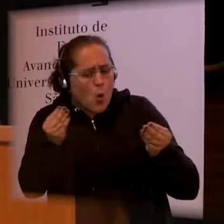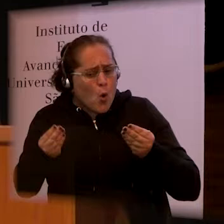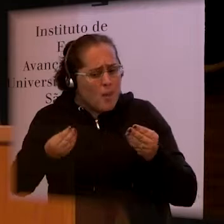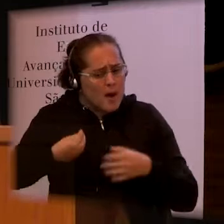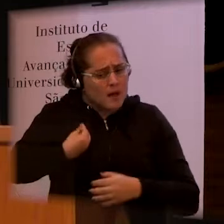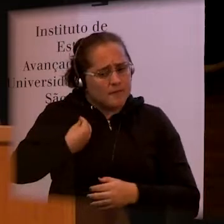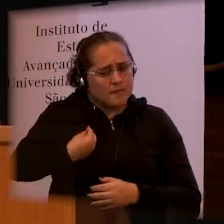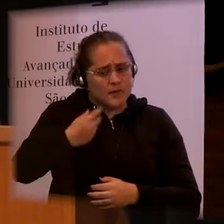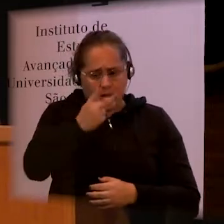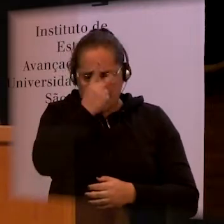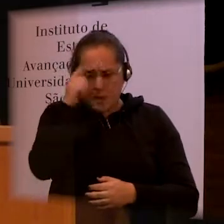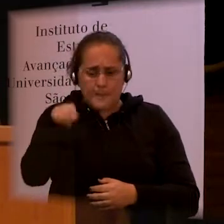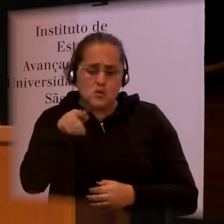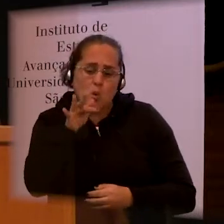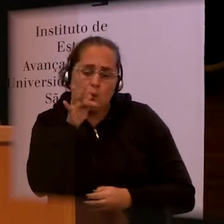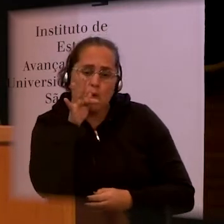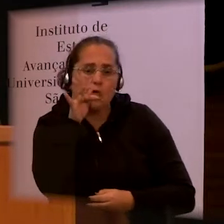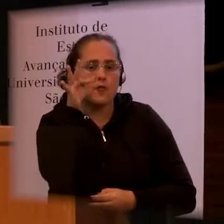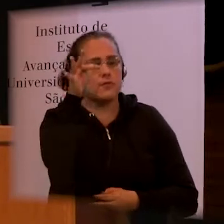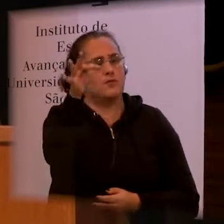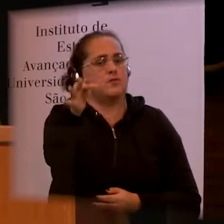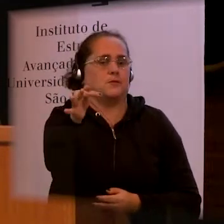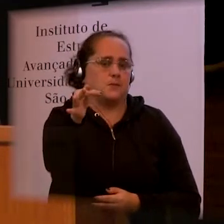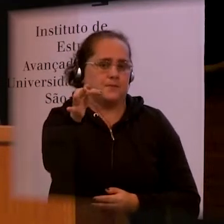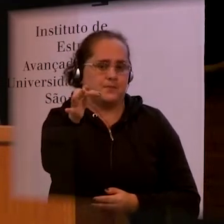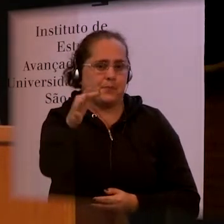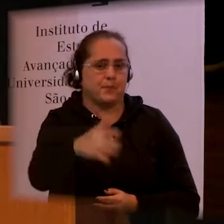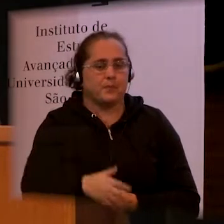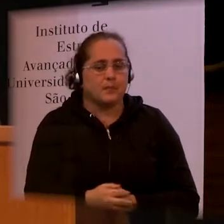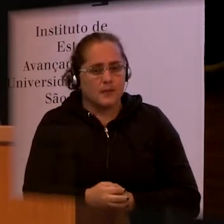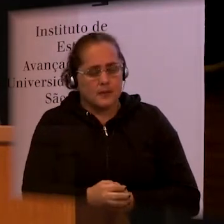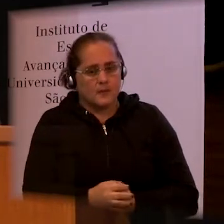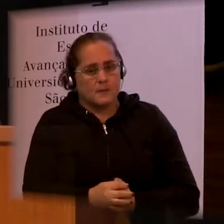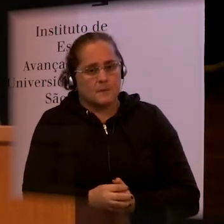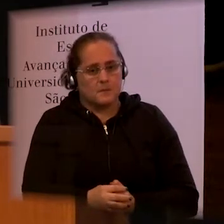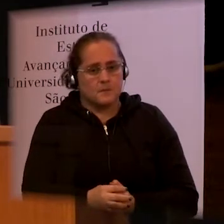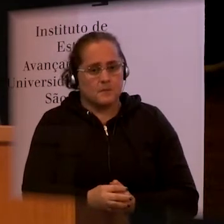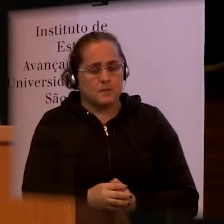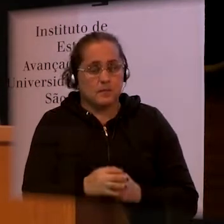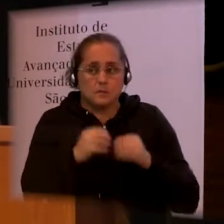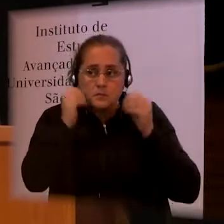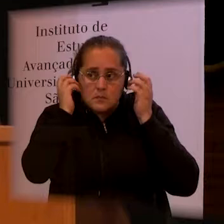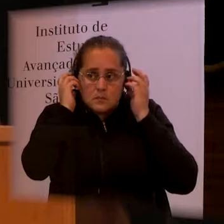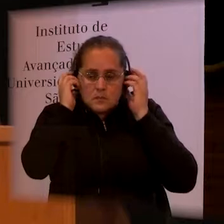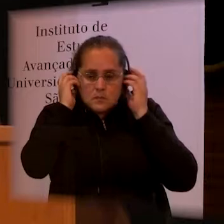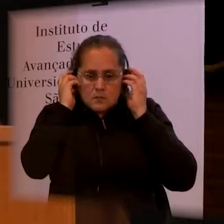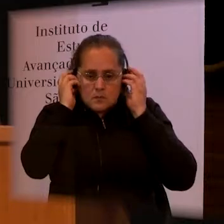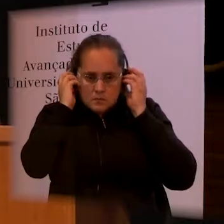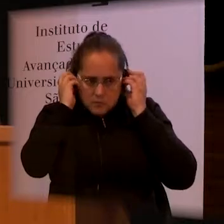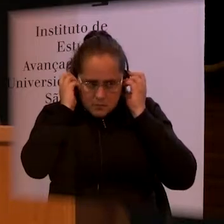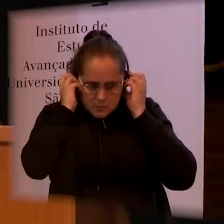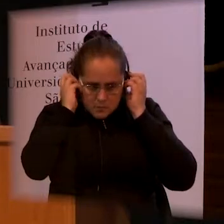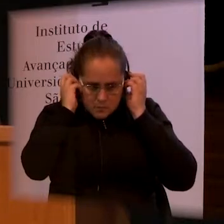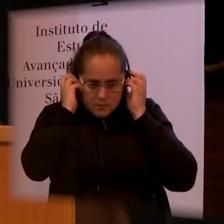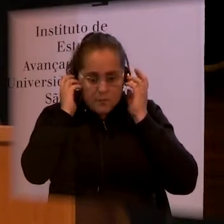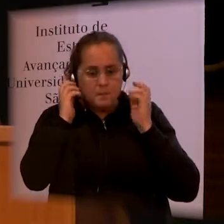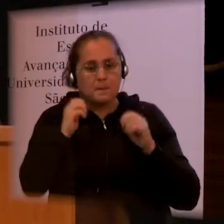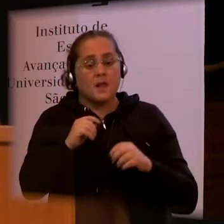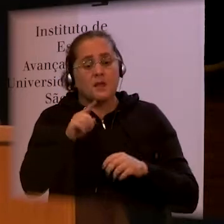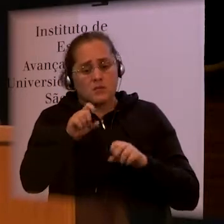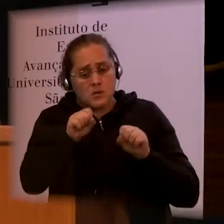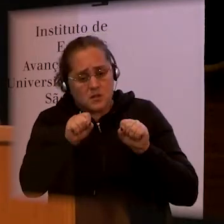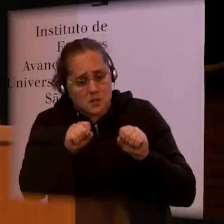context where there's a growing burden of NCDs, you may begin to see a lot of disability arising